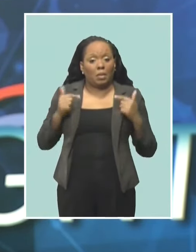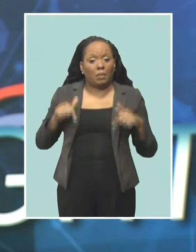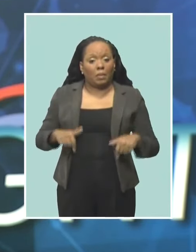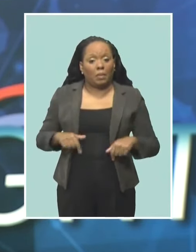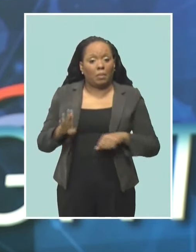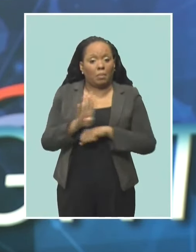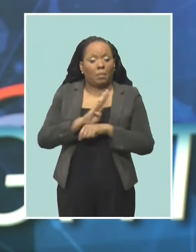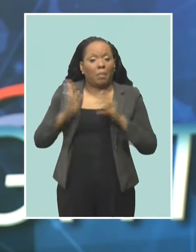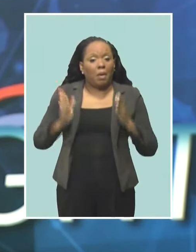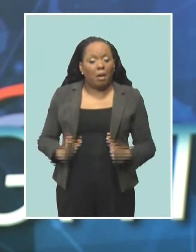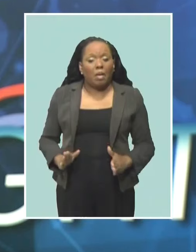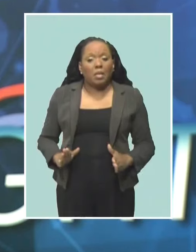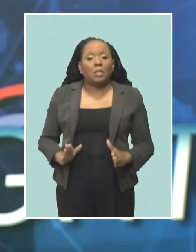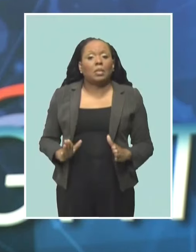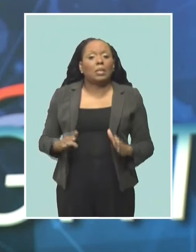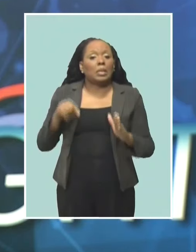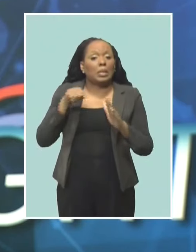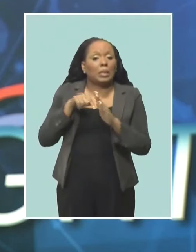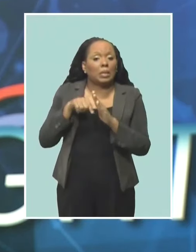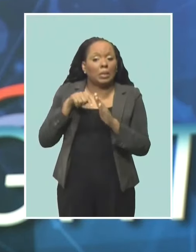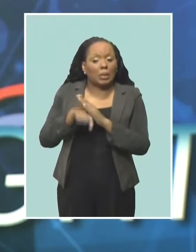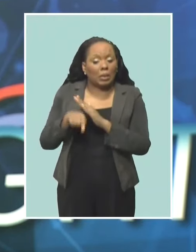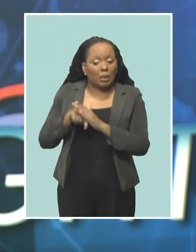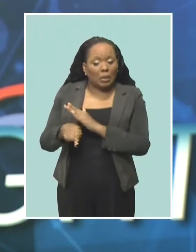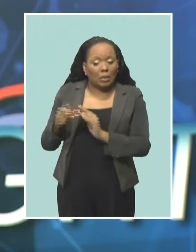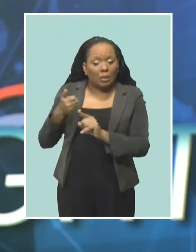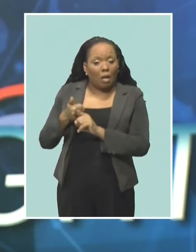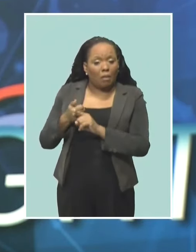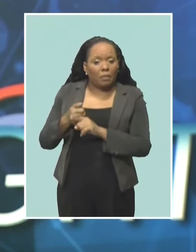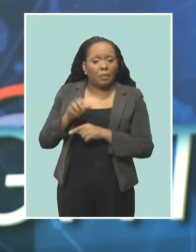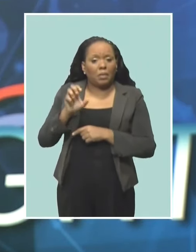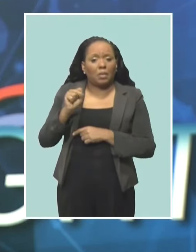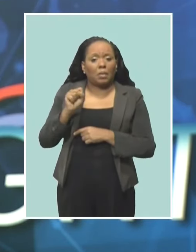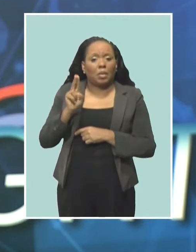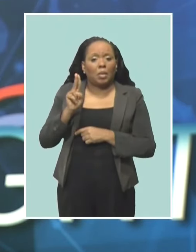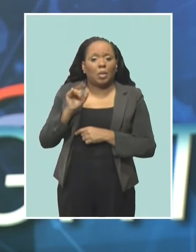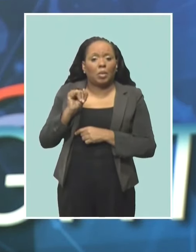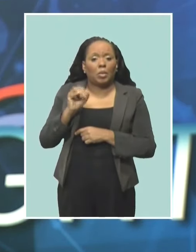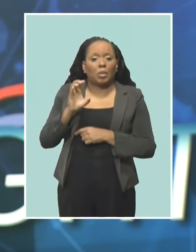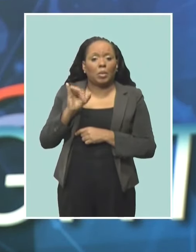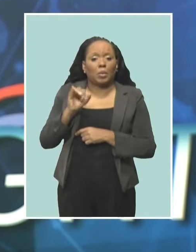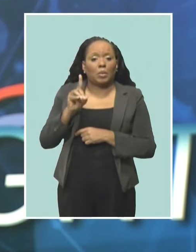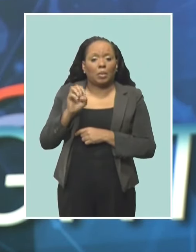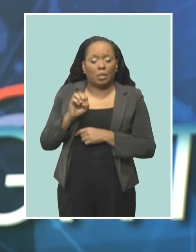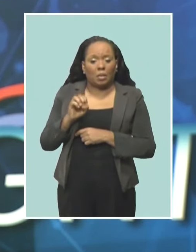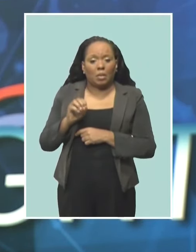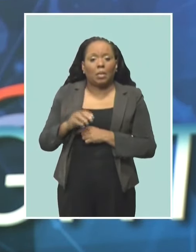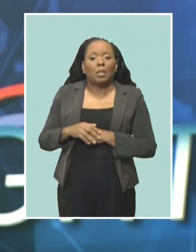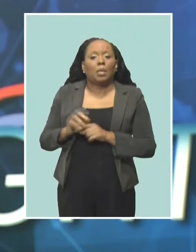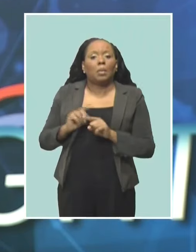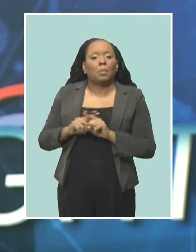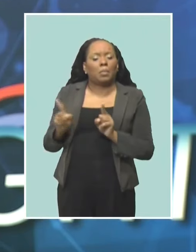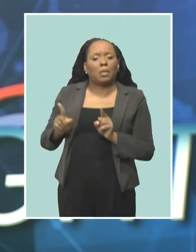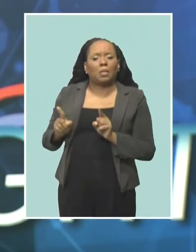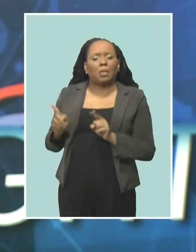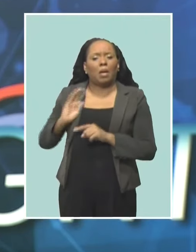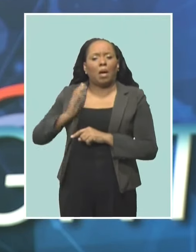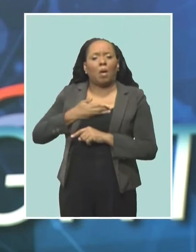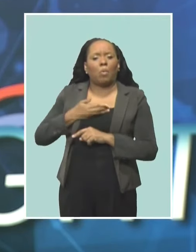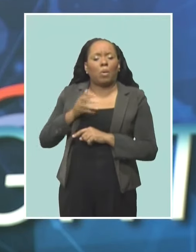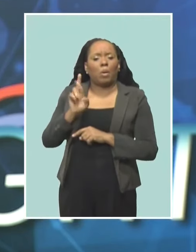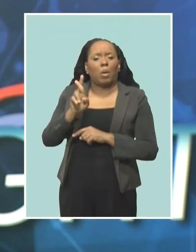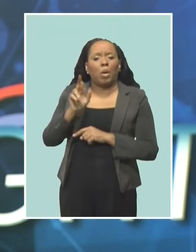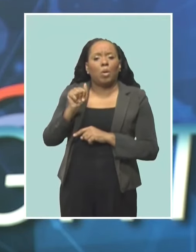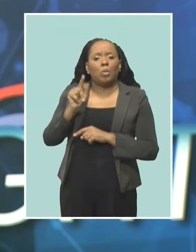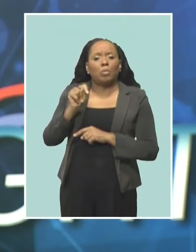psychiatrist with the Ministry of Health at the Psychiatric Hospital, Dr. Joy Sue, says the rate stood at 1.6 prior to the